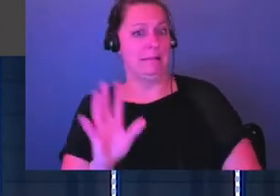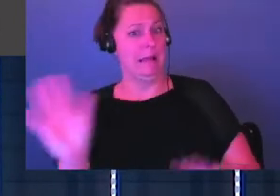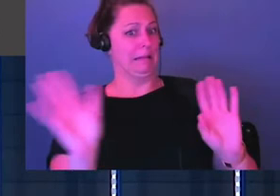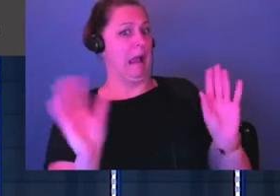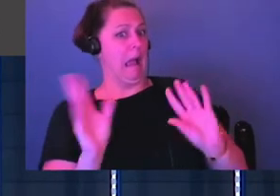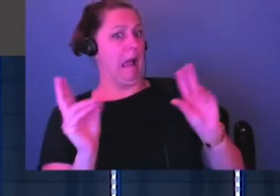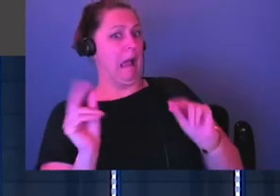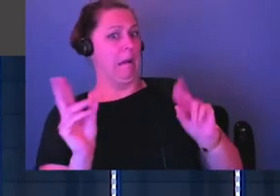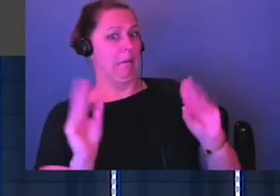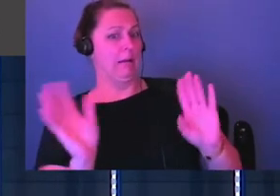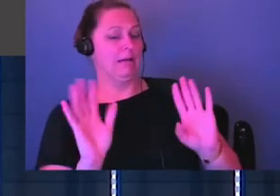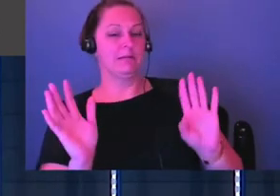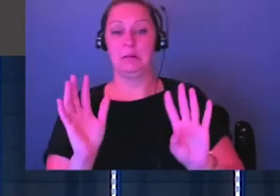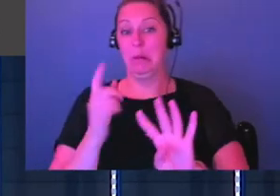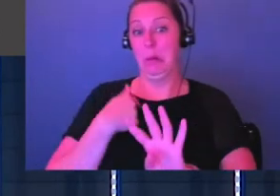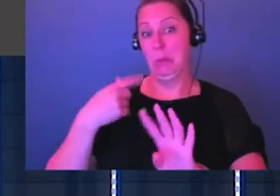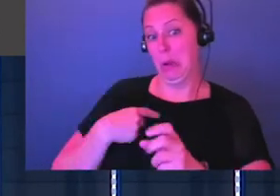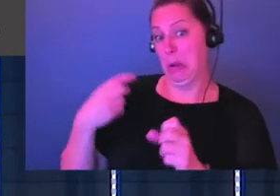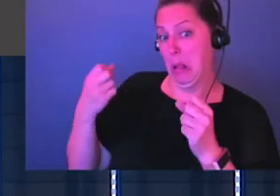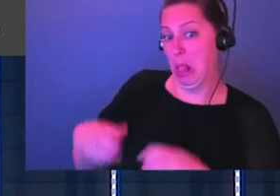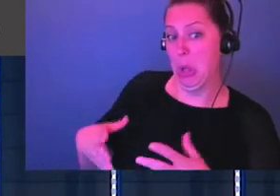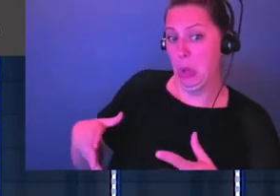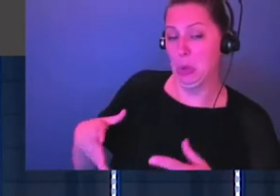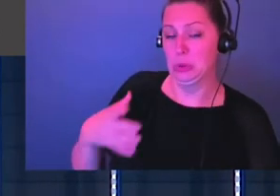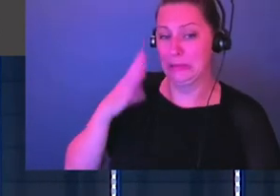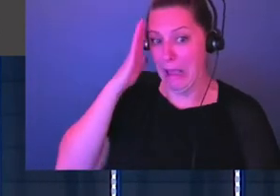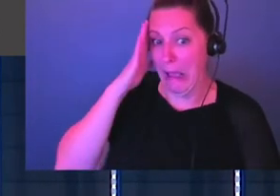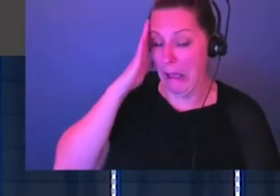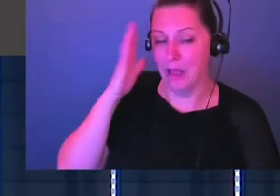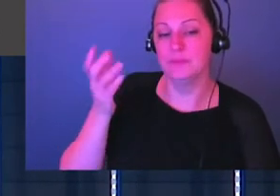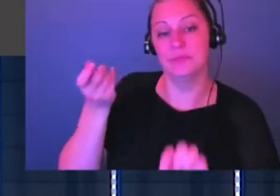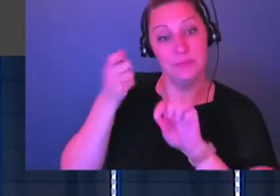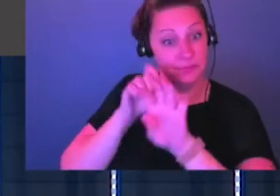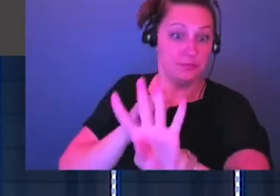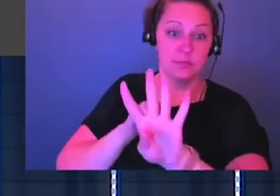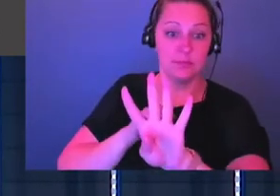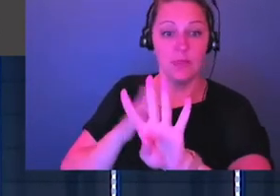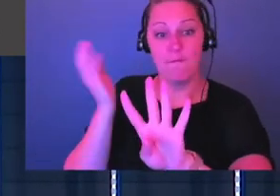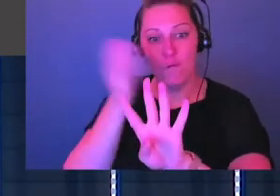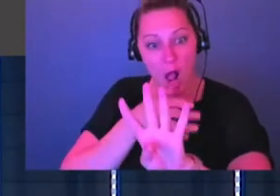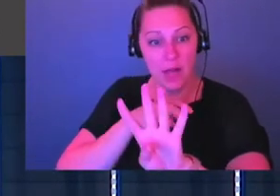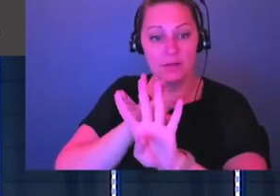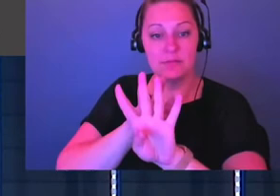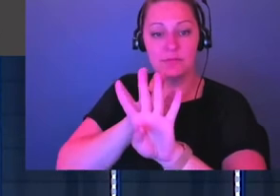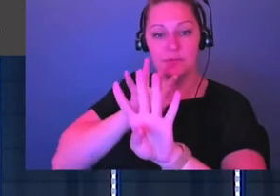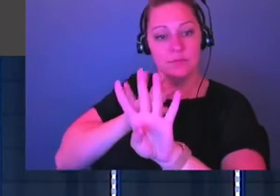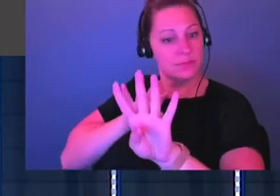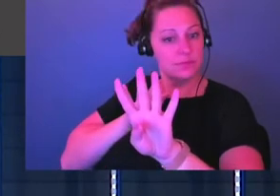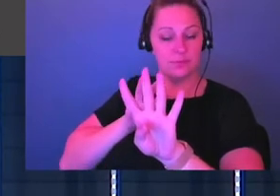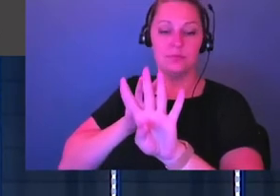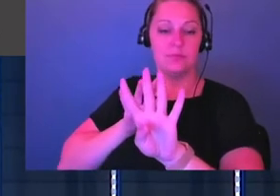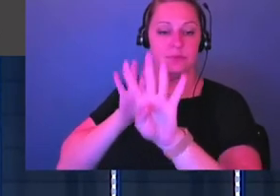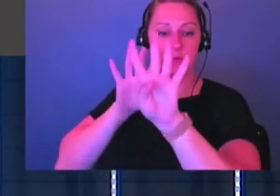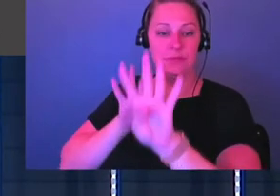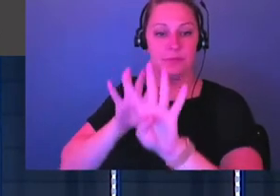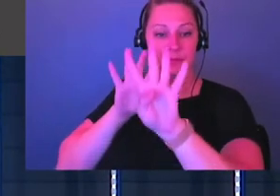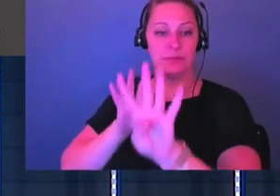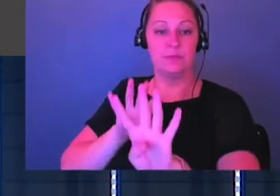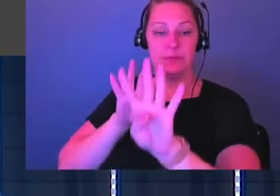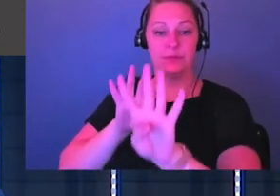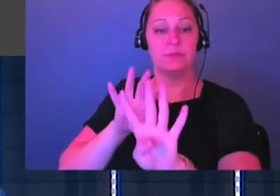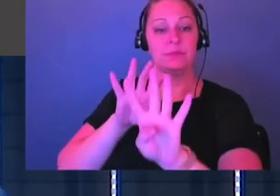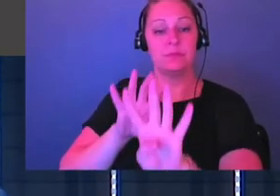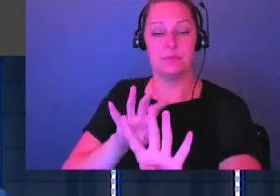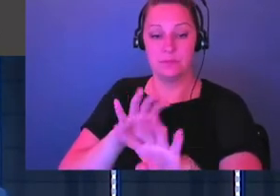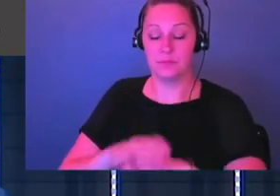you know what I mean? And the other guys are like, we're gonna lose. So go to the front. And they get out there. And this is what